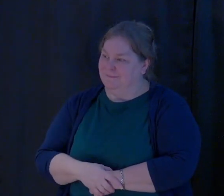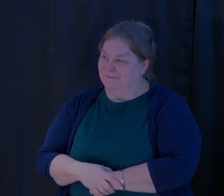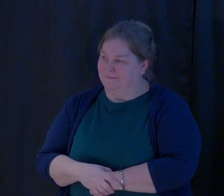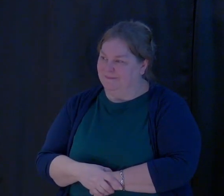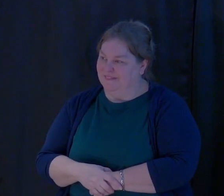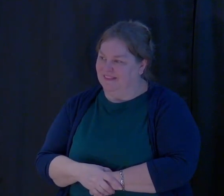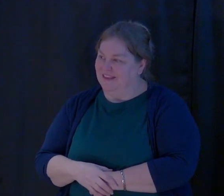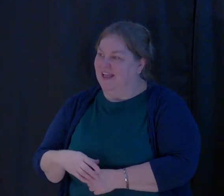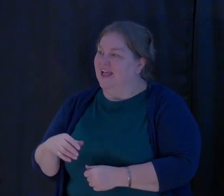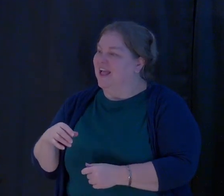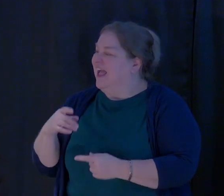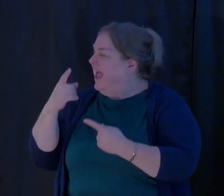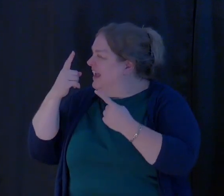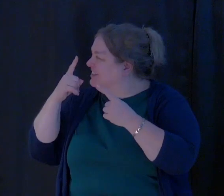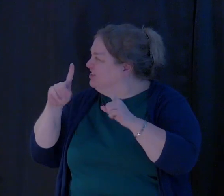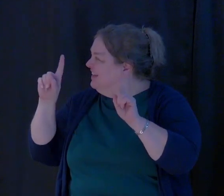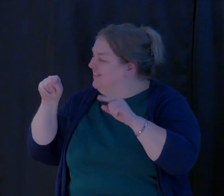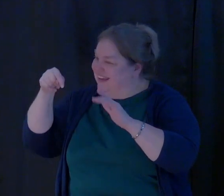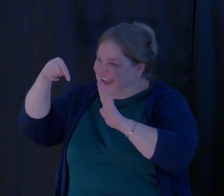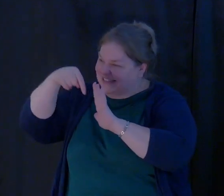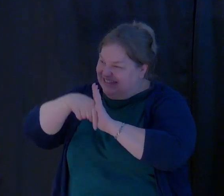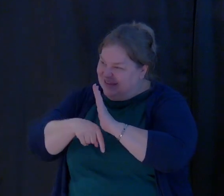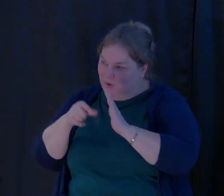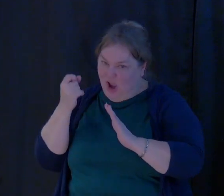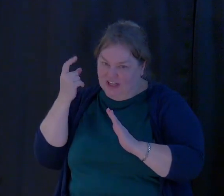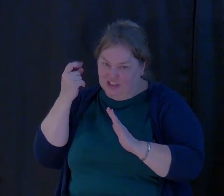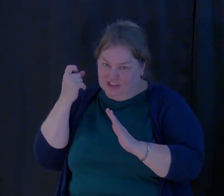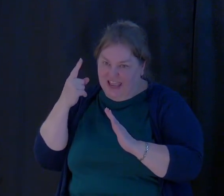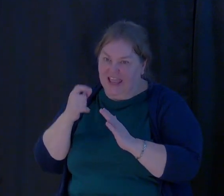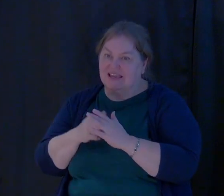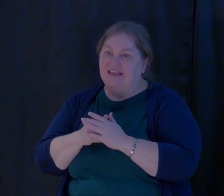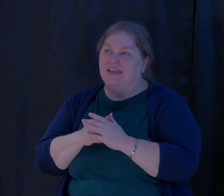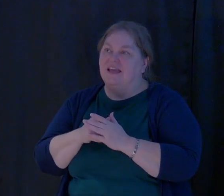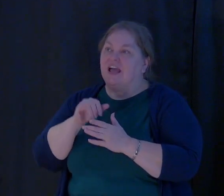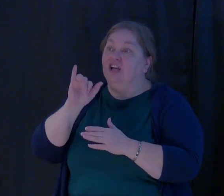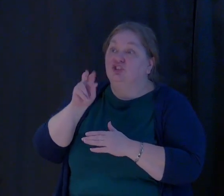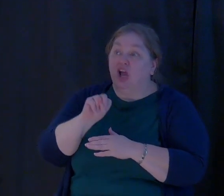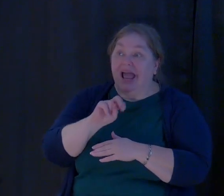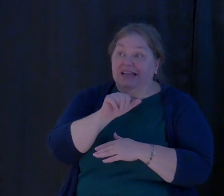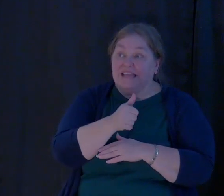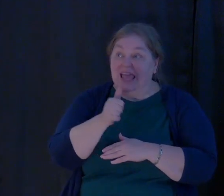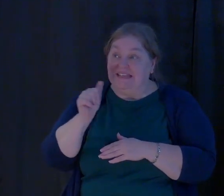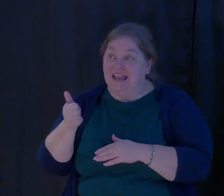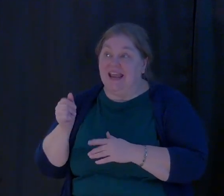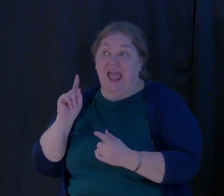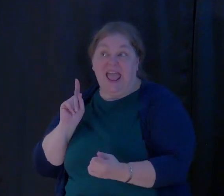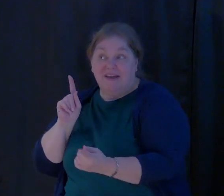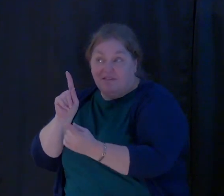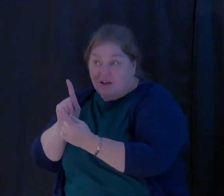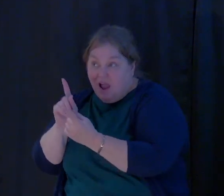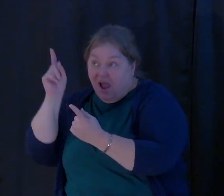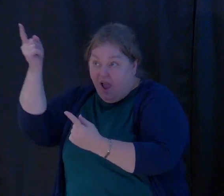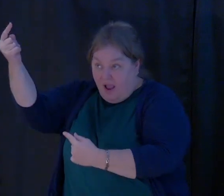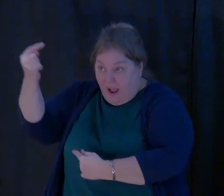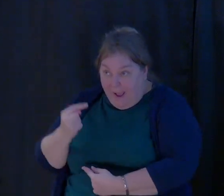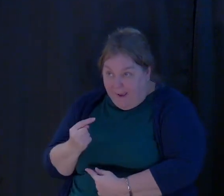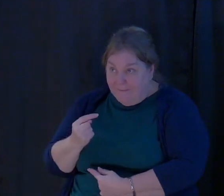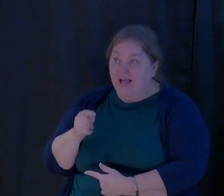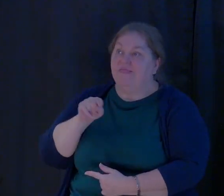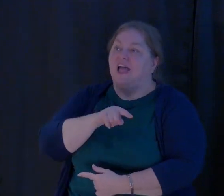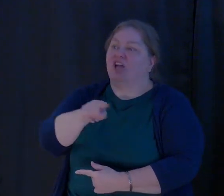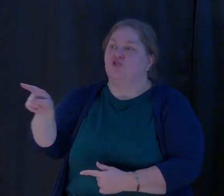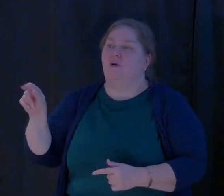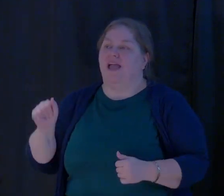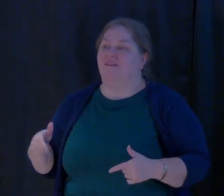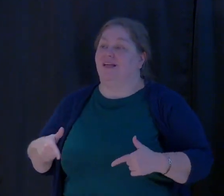Achieving a deeper understanding and relationship with him. And John 10.10 says I have come that you may have life and that you may have it more.